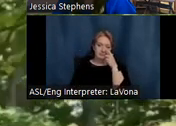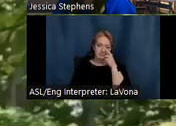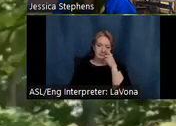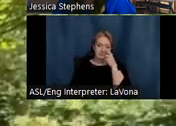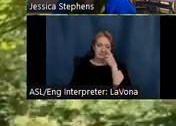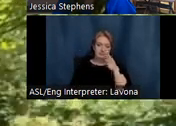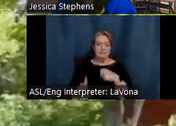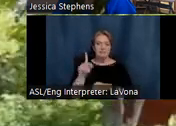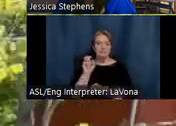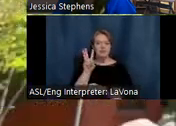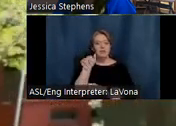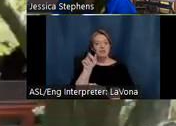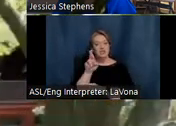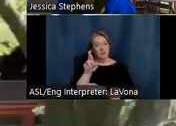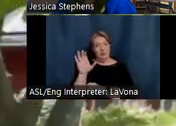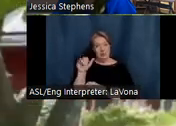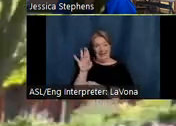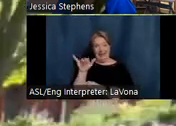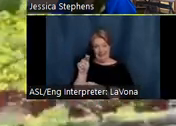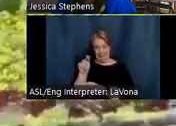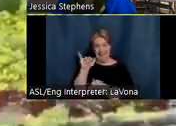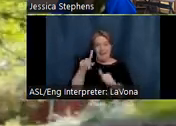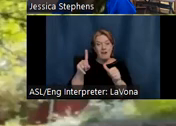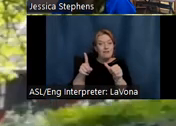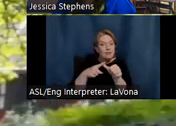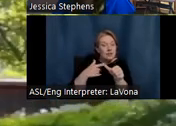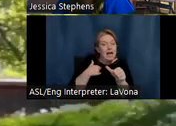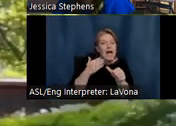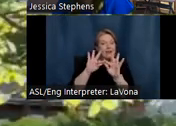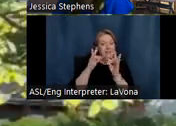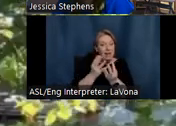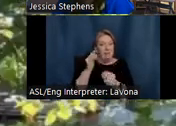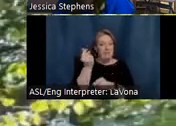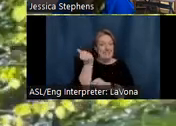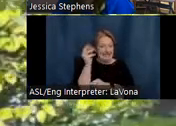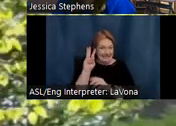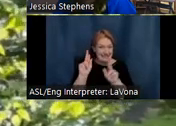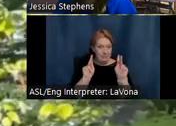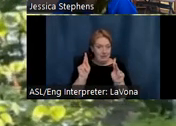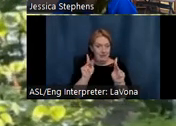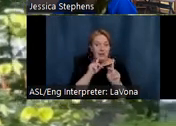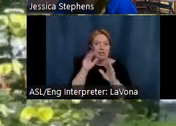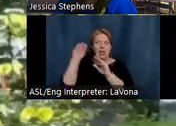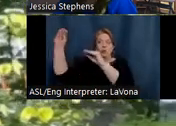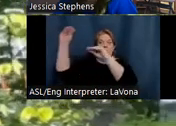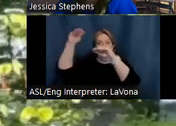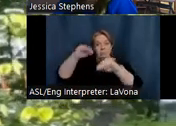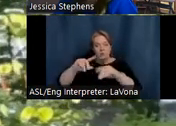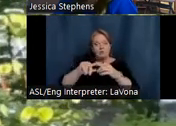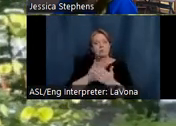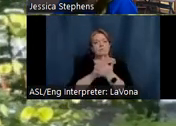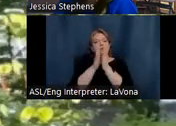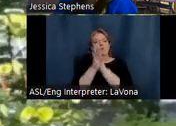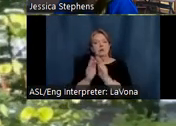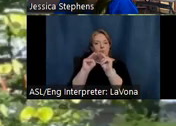family of 16 originally, was moved here by Selma as a trailside museum in honor